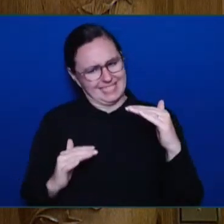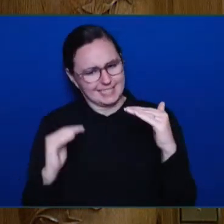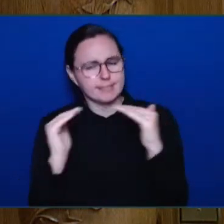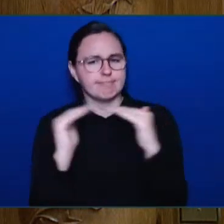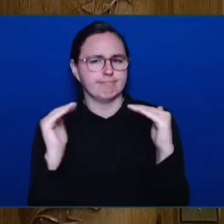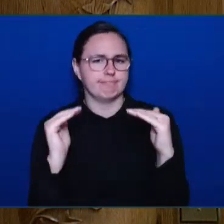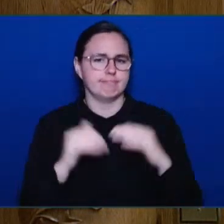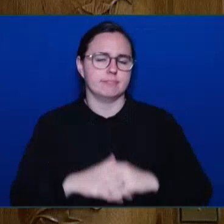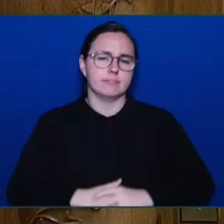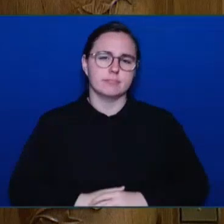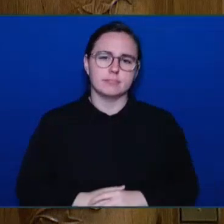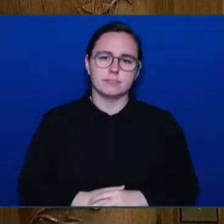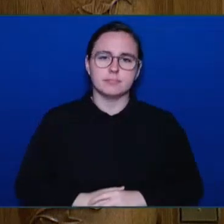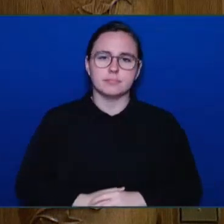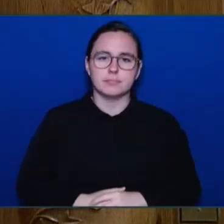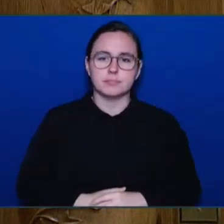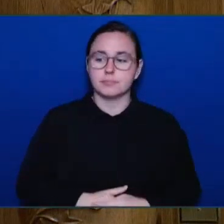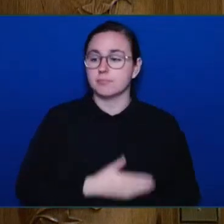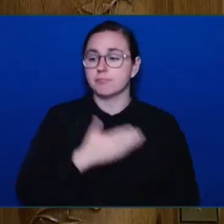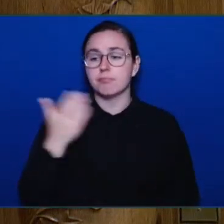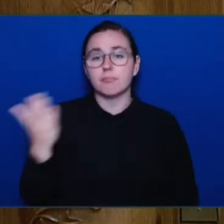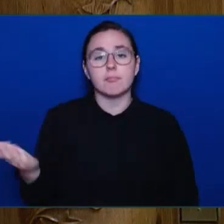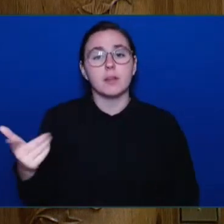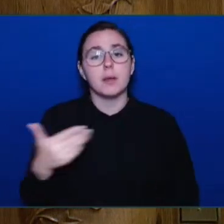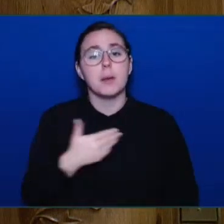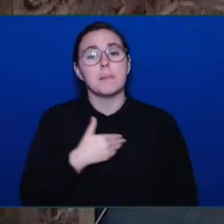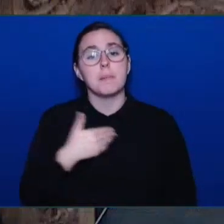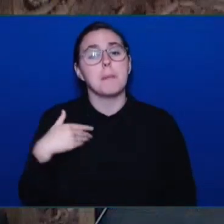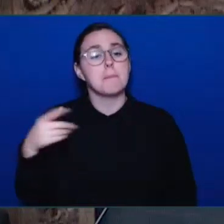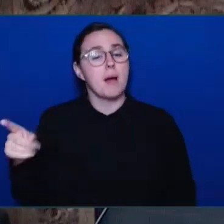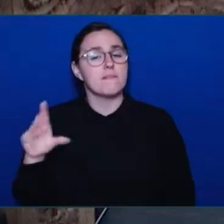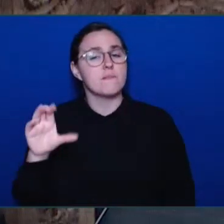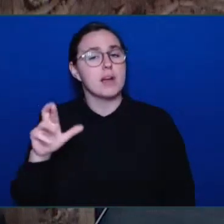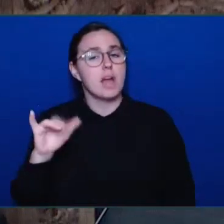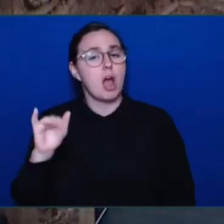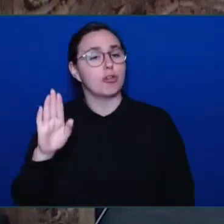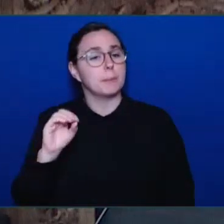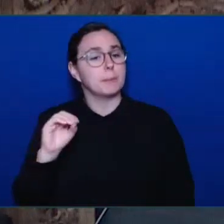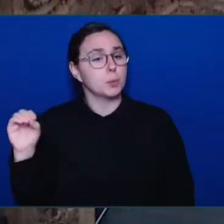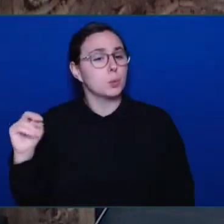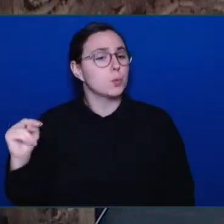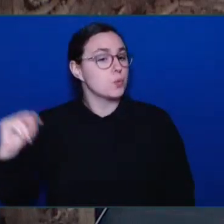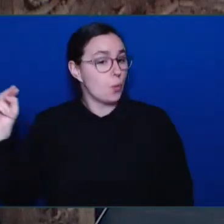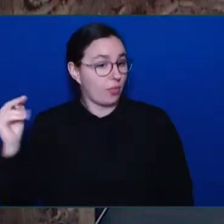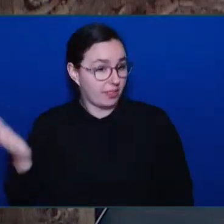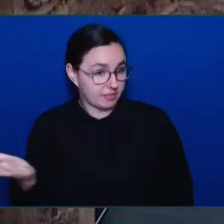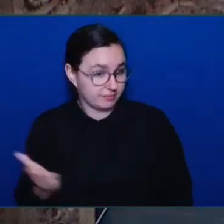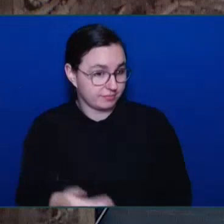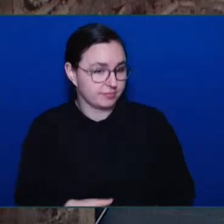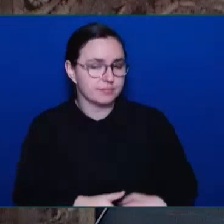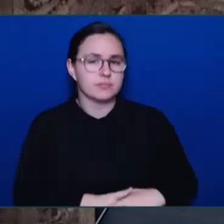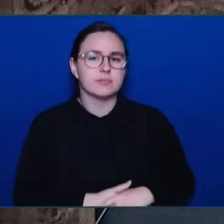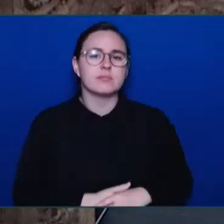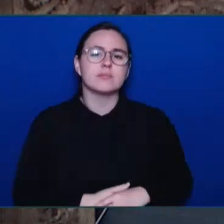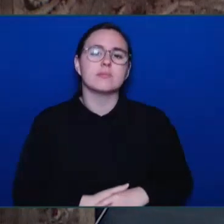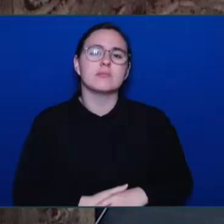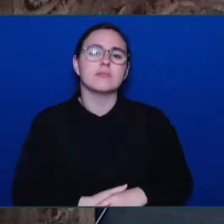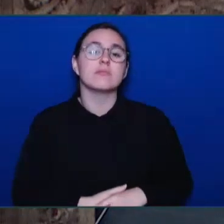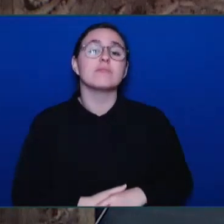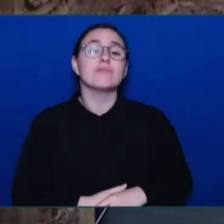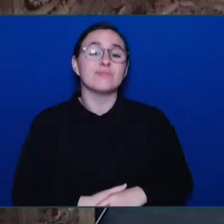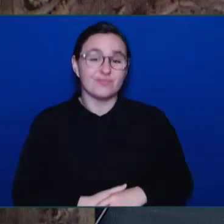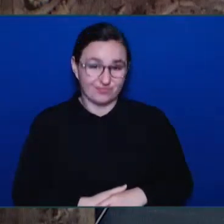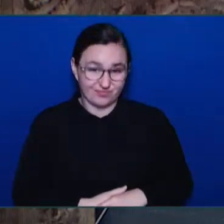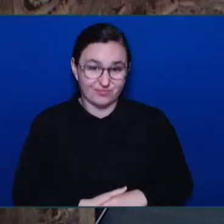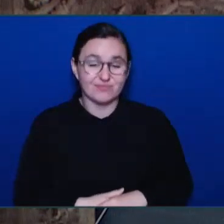Thank you very much, Mr. Speaker. Today, I am proud to highlight a changemaker in my constituency, Lisa